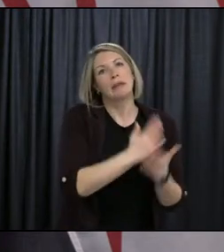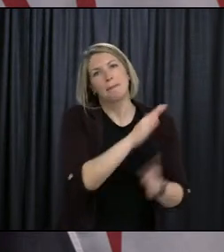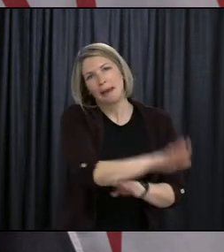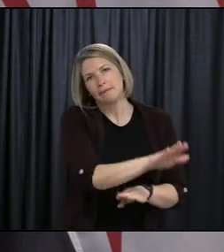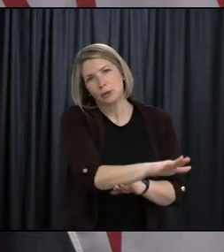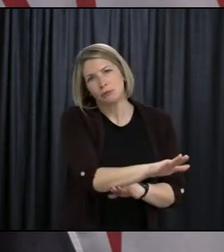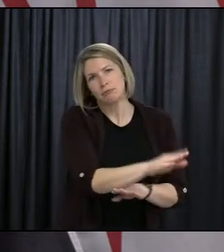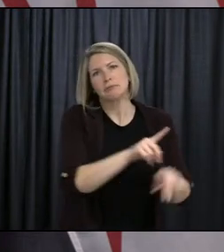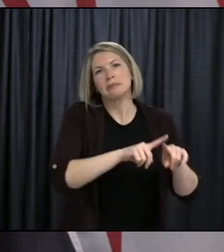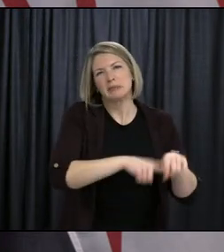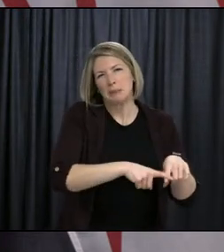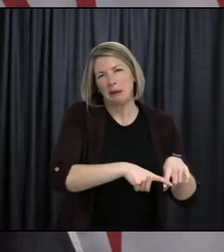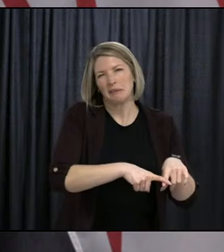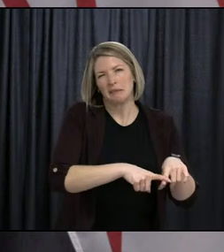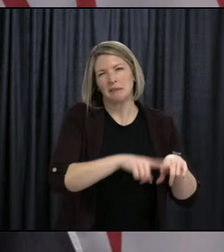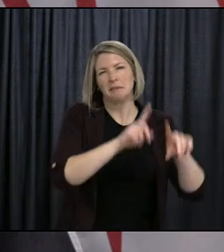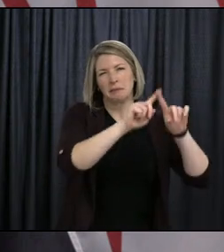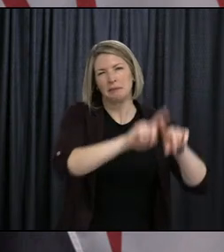group of children.